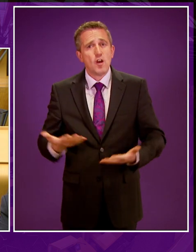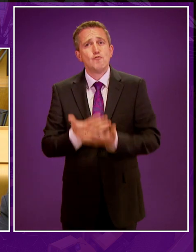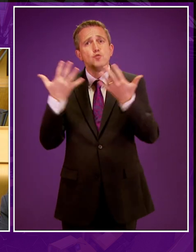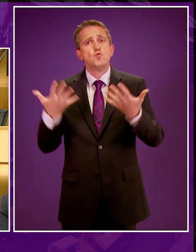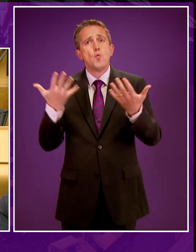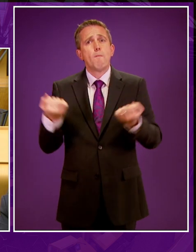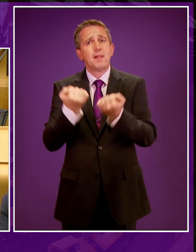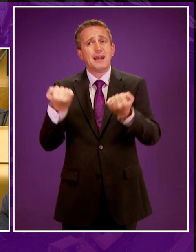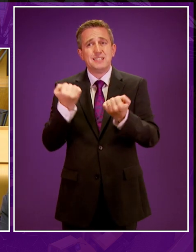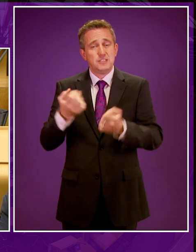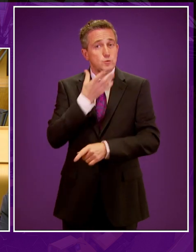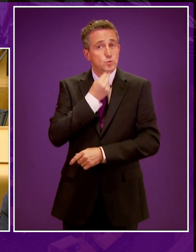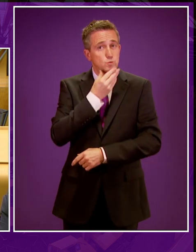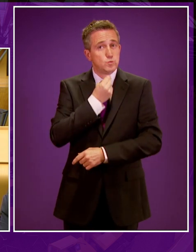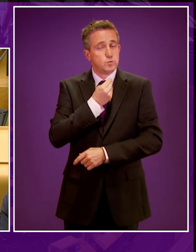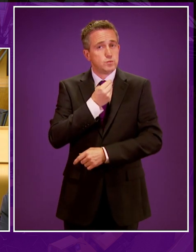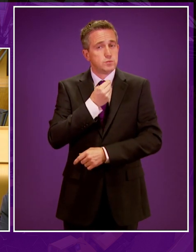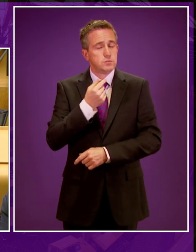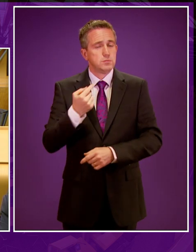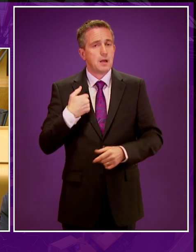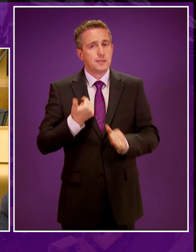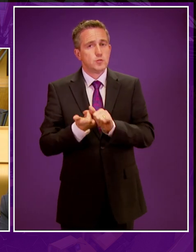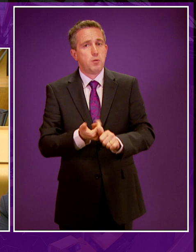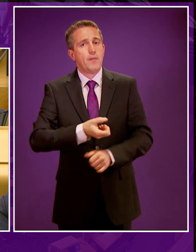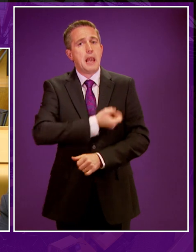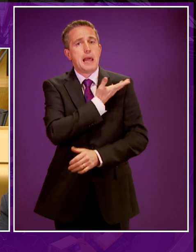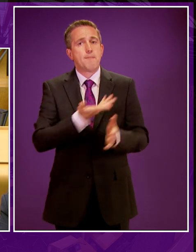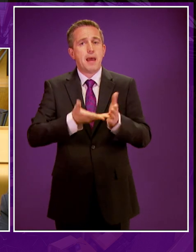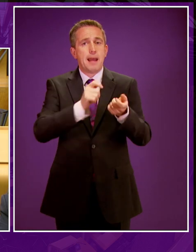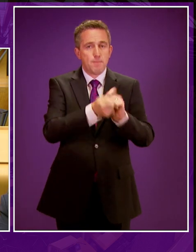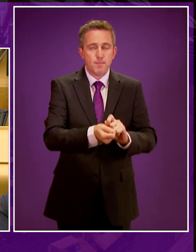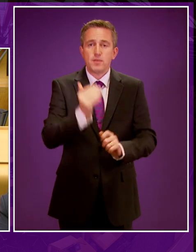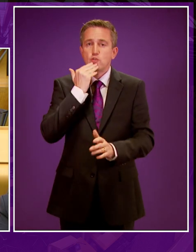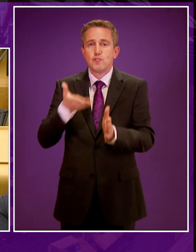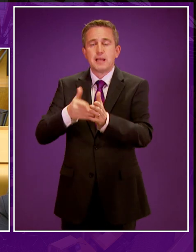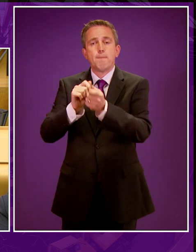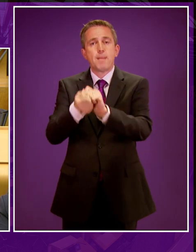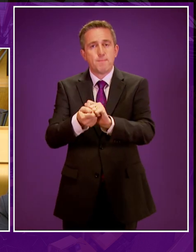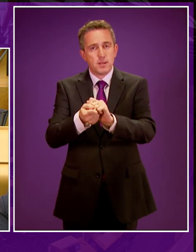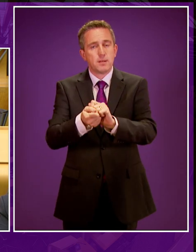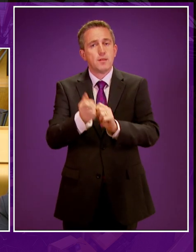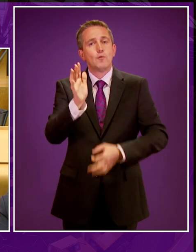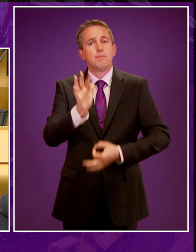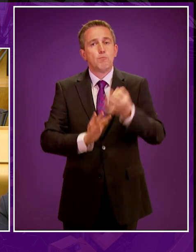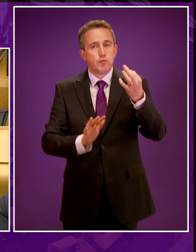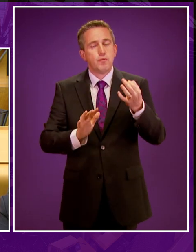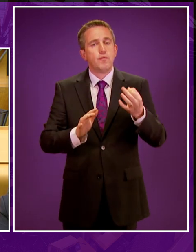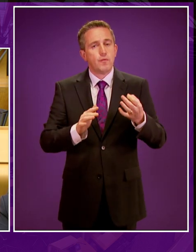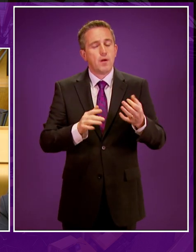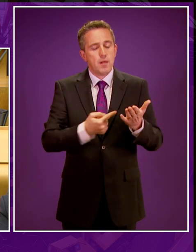to utilise. I also support the Labour amendment and the green amendments which will strengthen the position